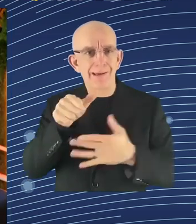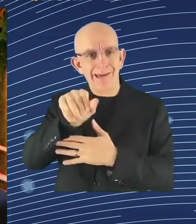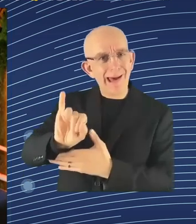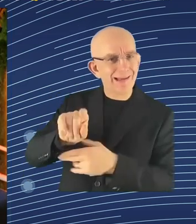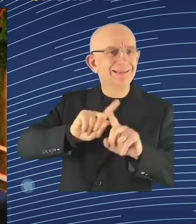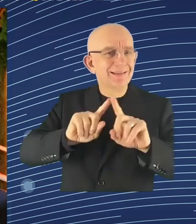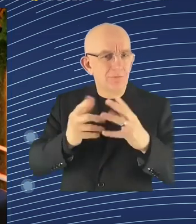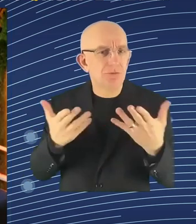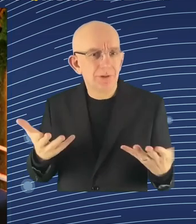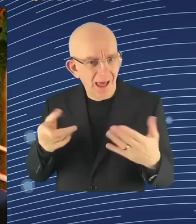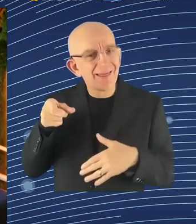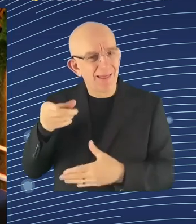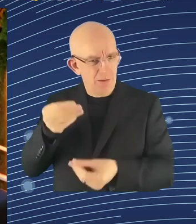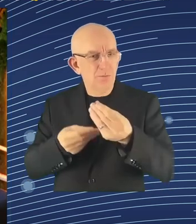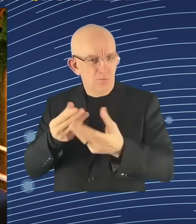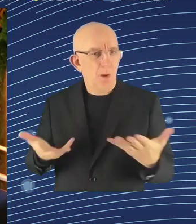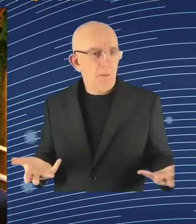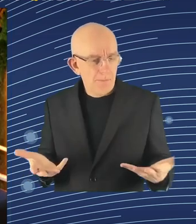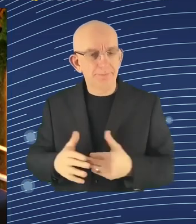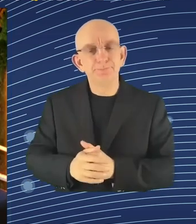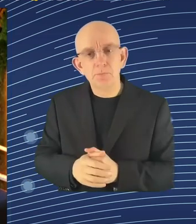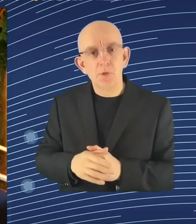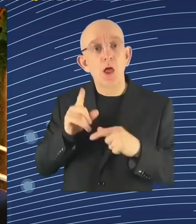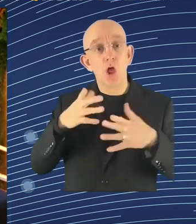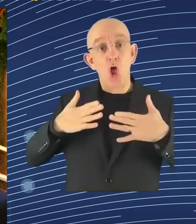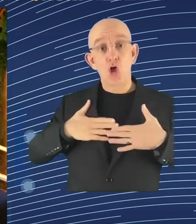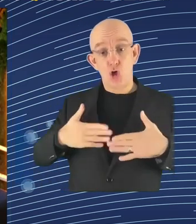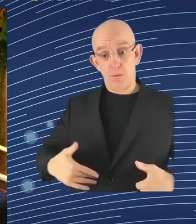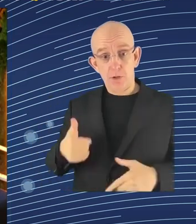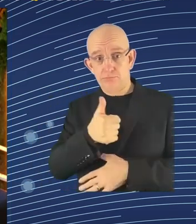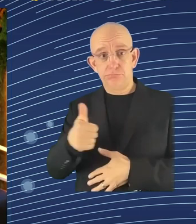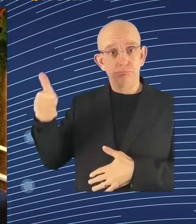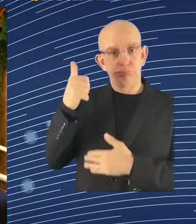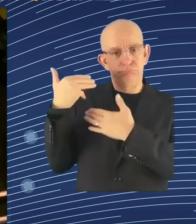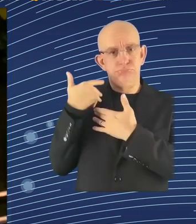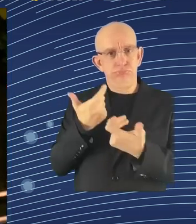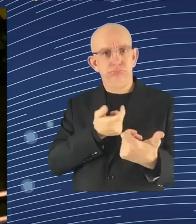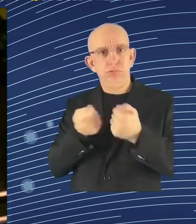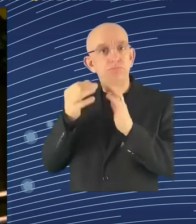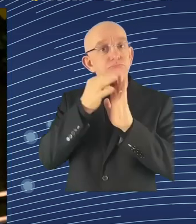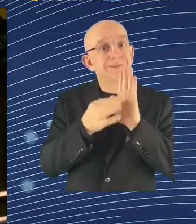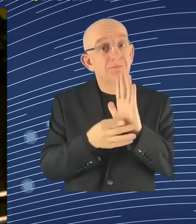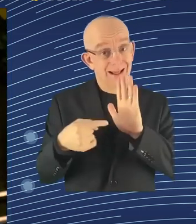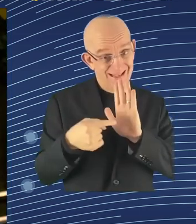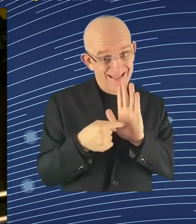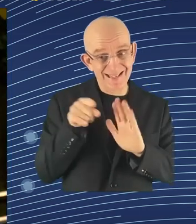decisions be taken by humans rather than the application, the algorithm? Sure.